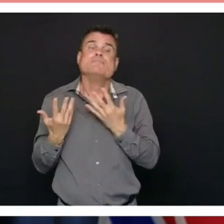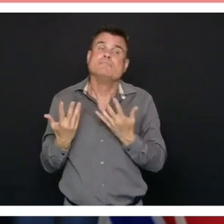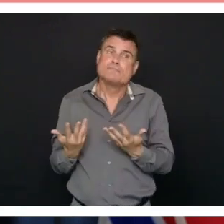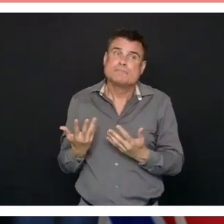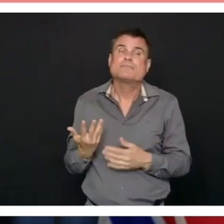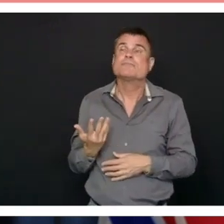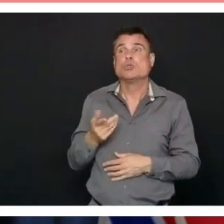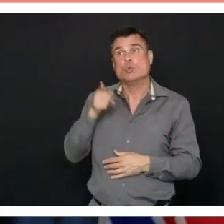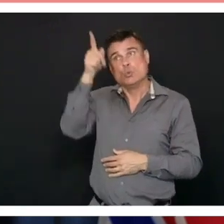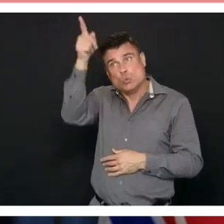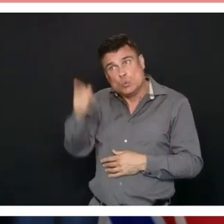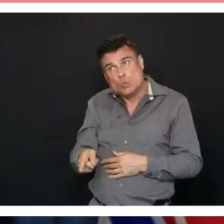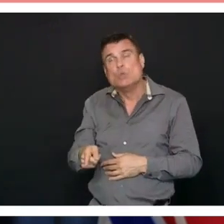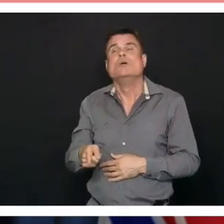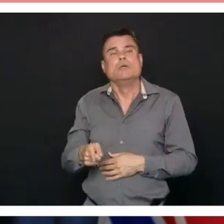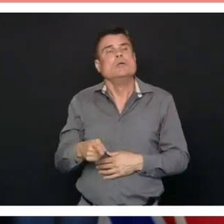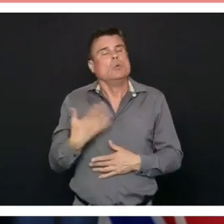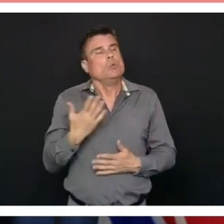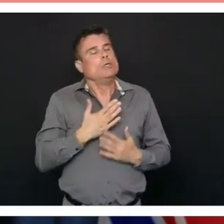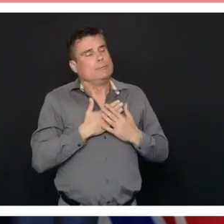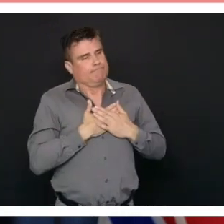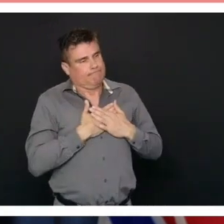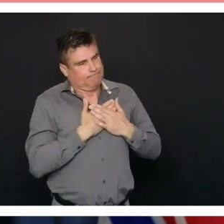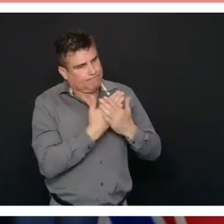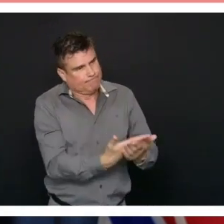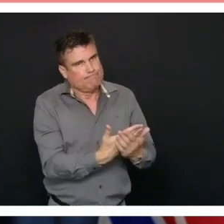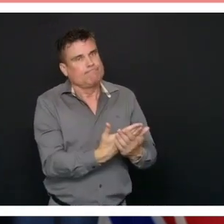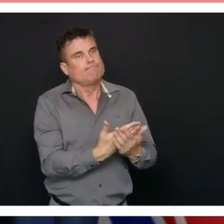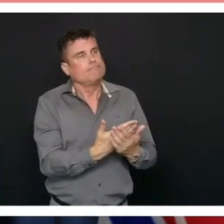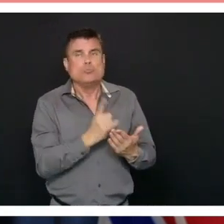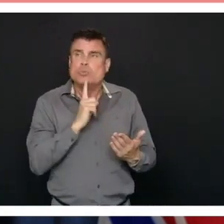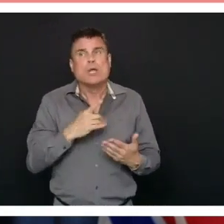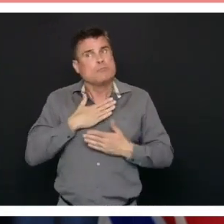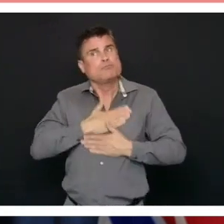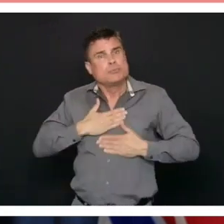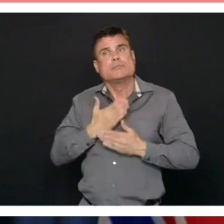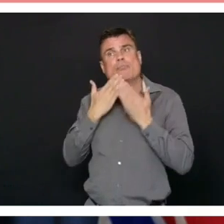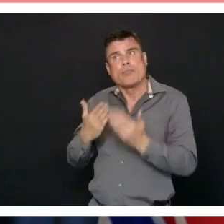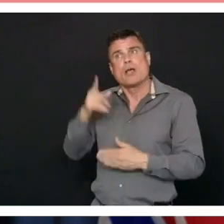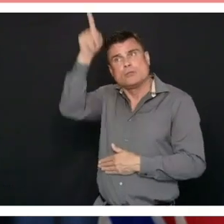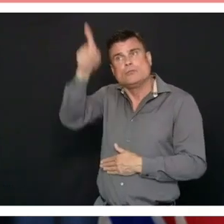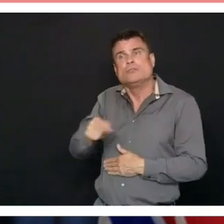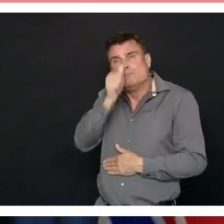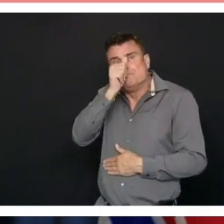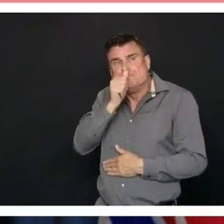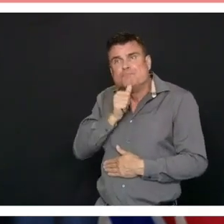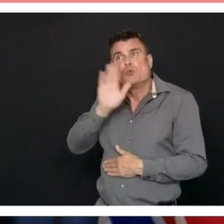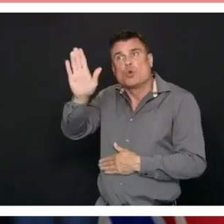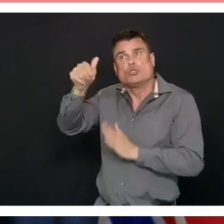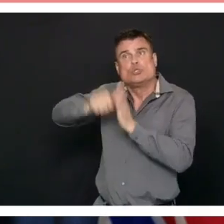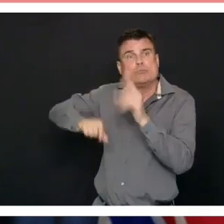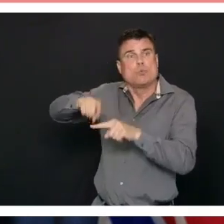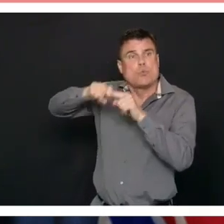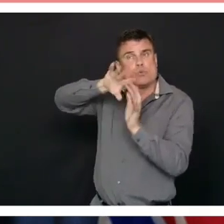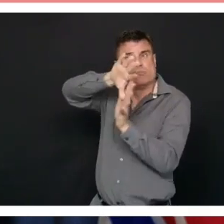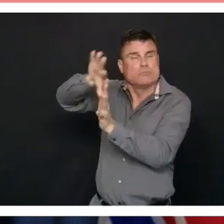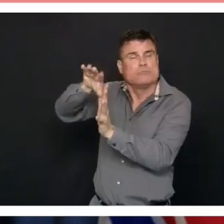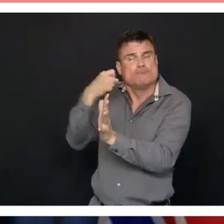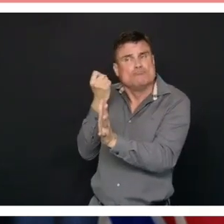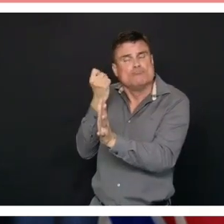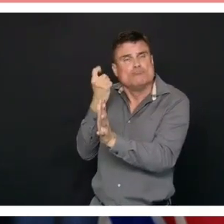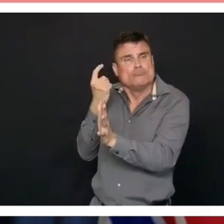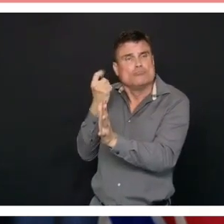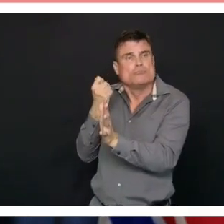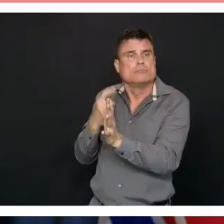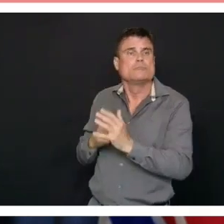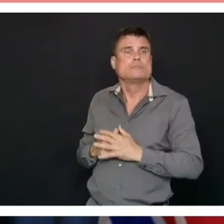have been profound and why we continue to have to be 100% all in even as circumstances change because our ability to succeed